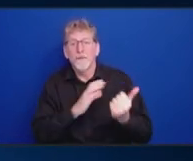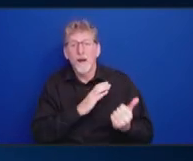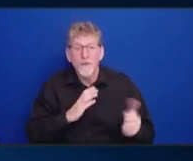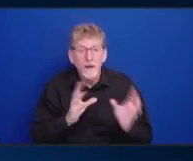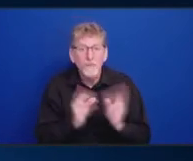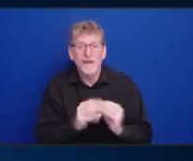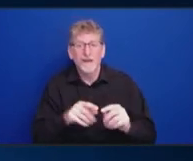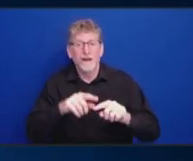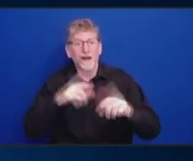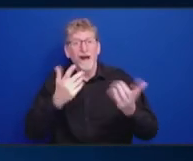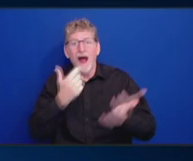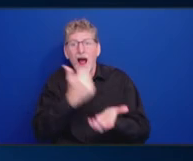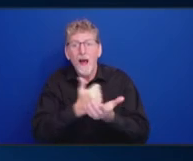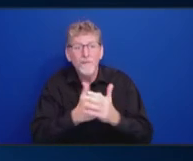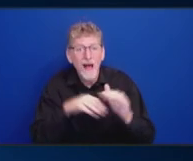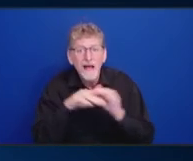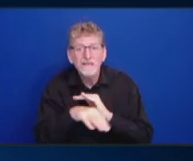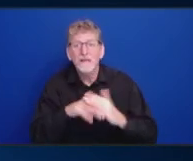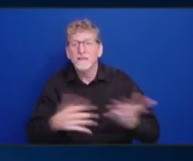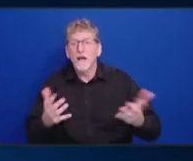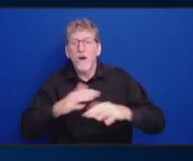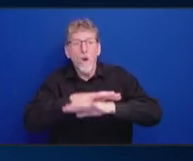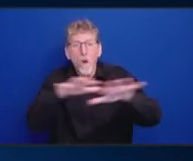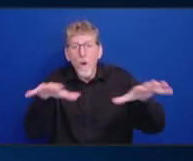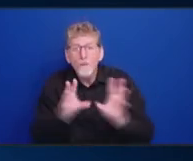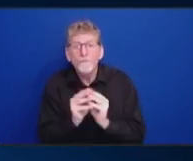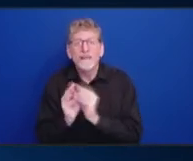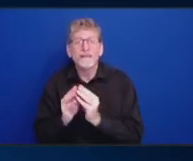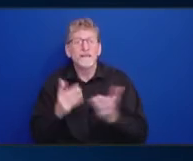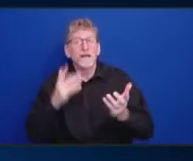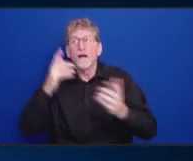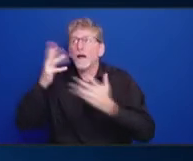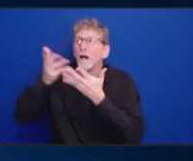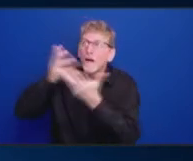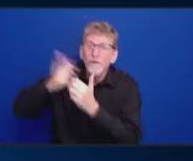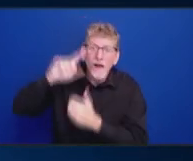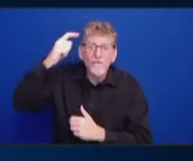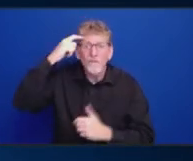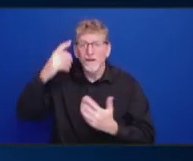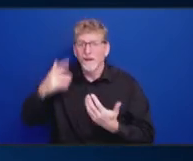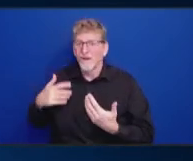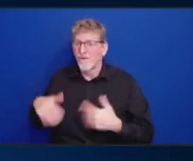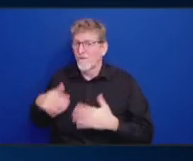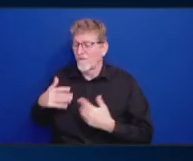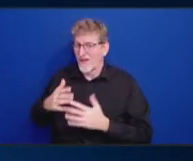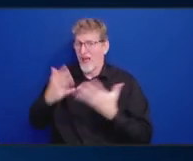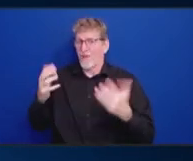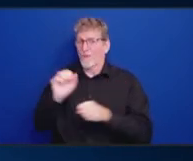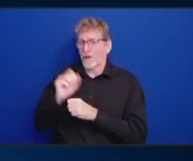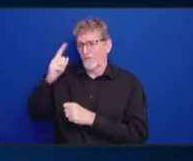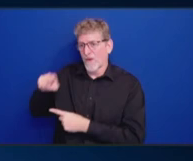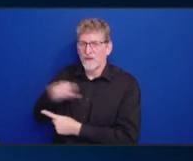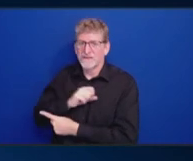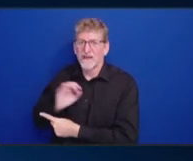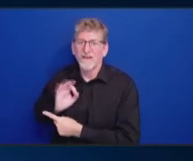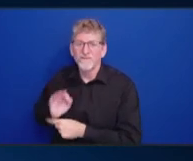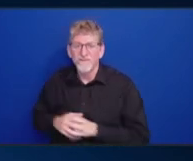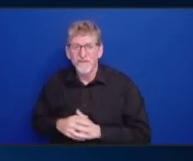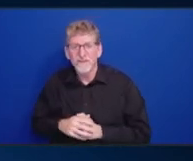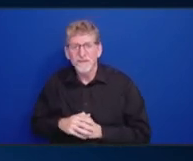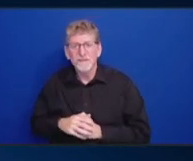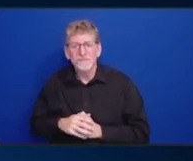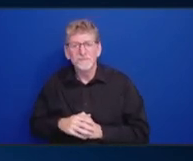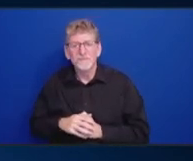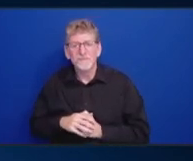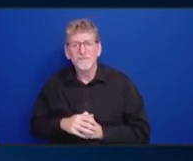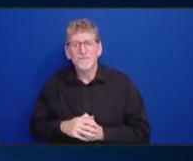to all of the meetings with the government officials. So, I just want, it's more of a logistics question. It's not a question of whether we should talk about immigration and